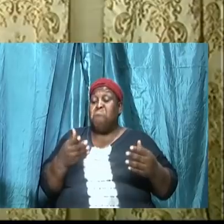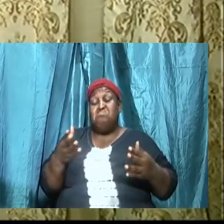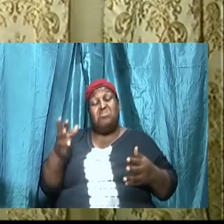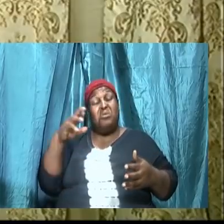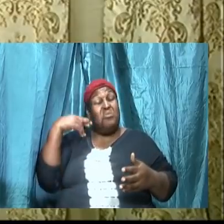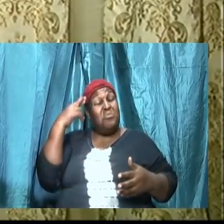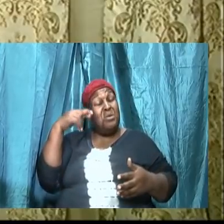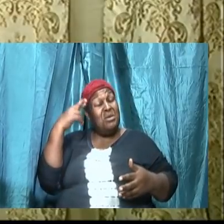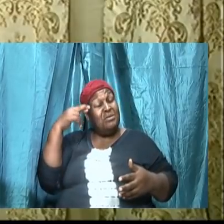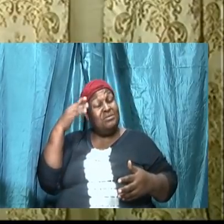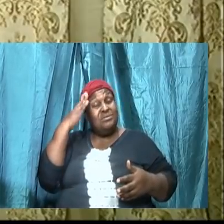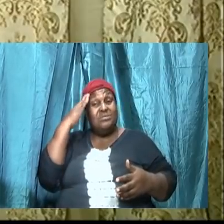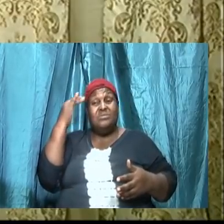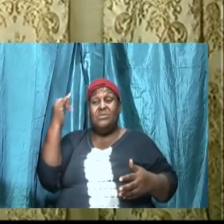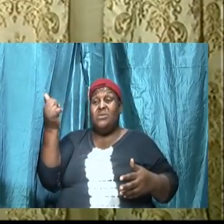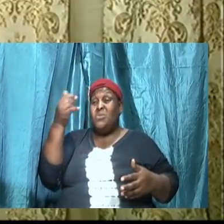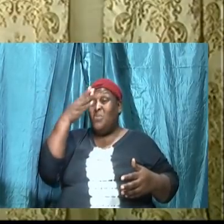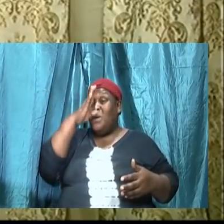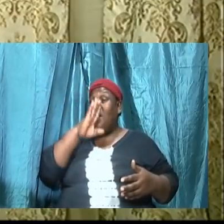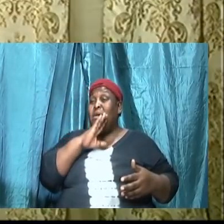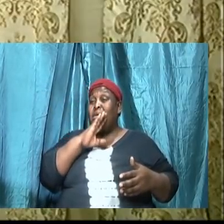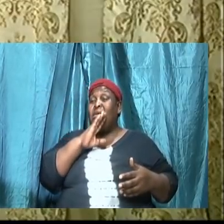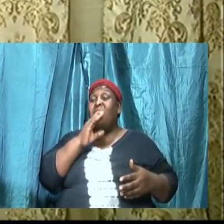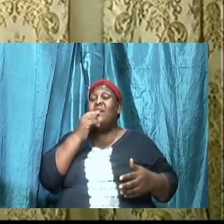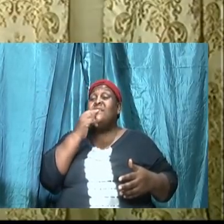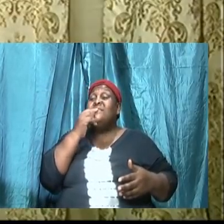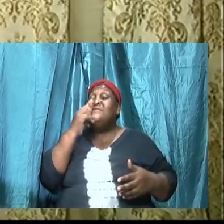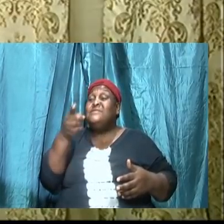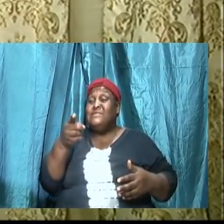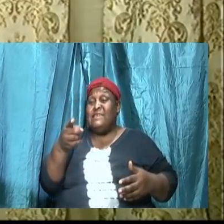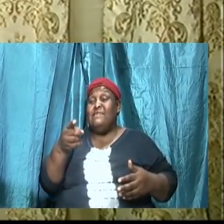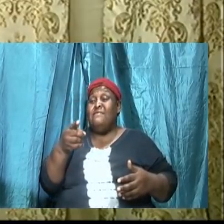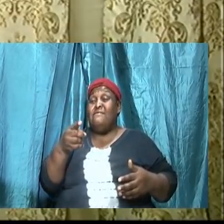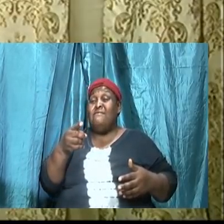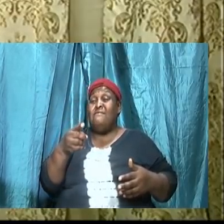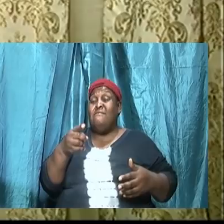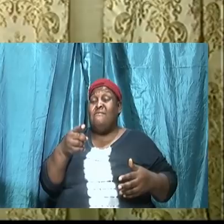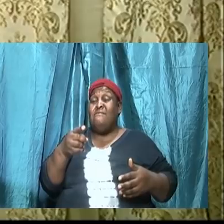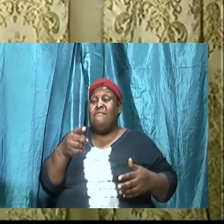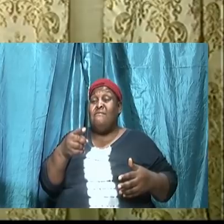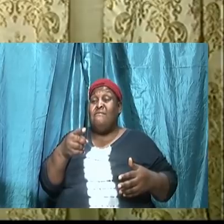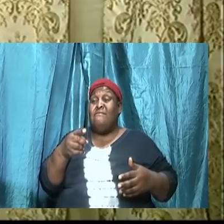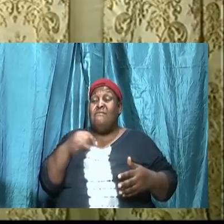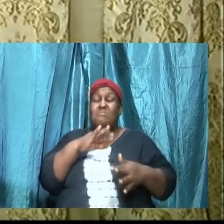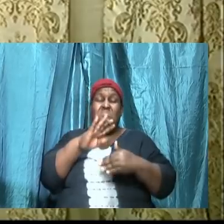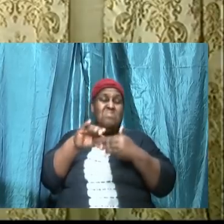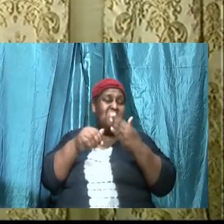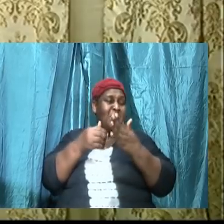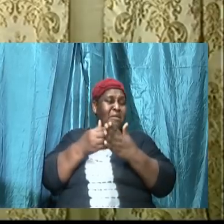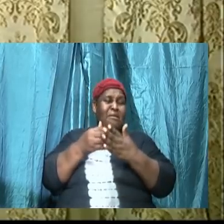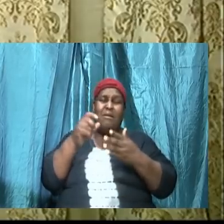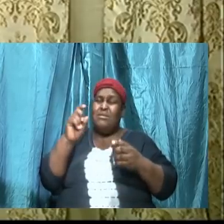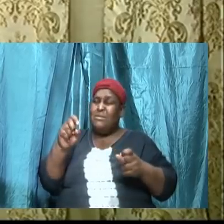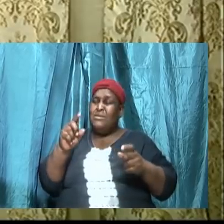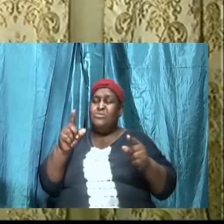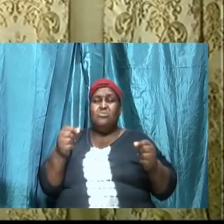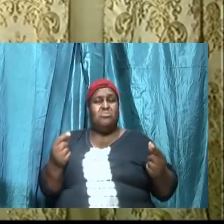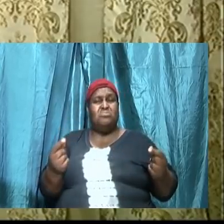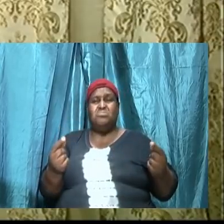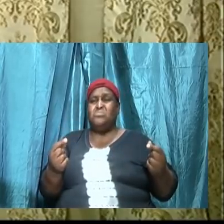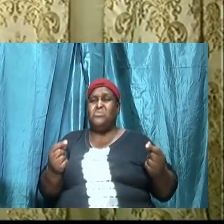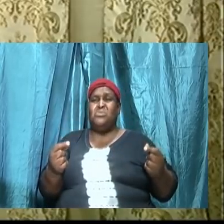puts it the way that He has. And all that we need to do